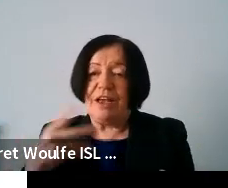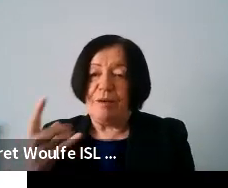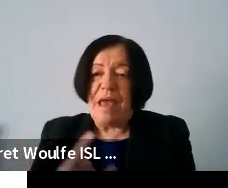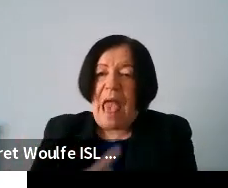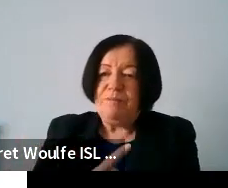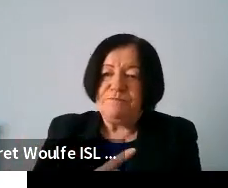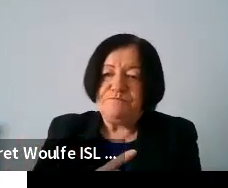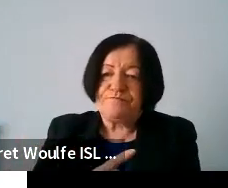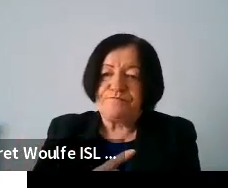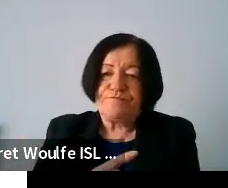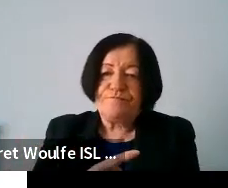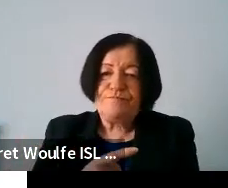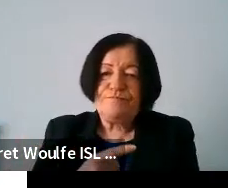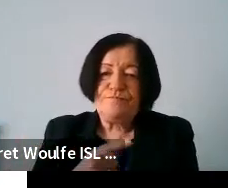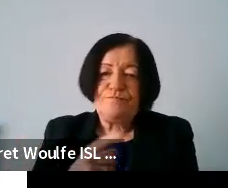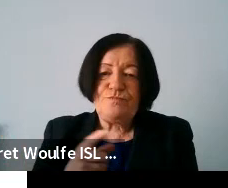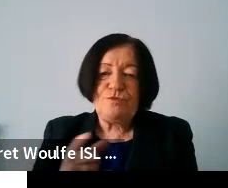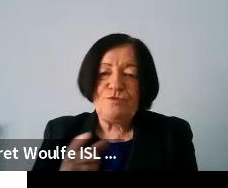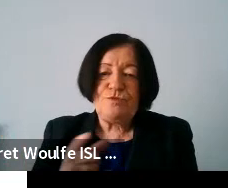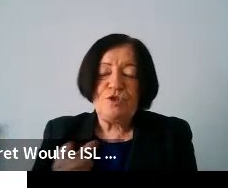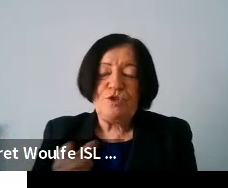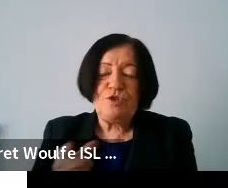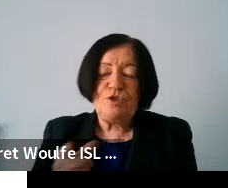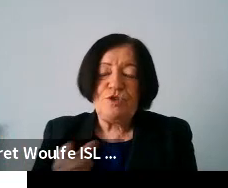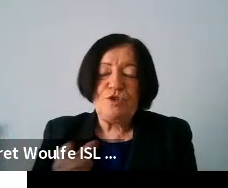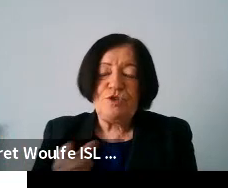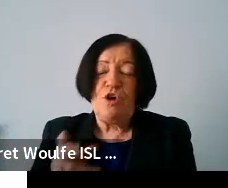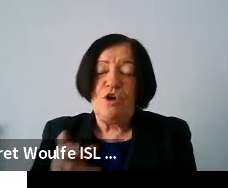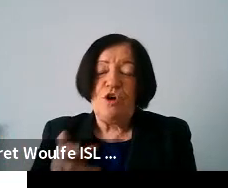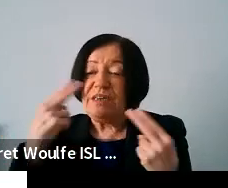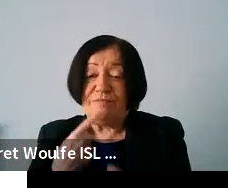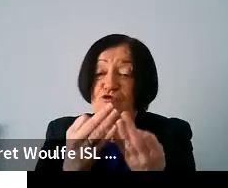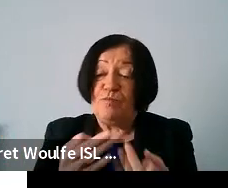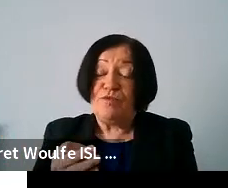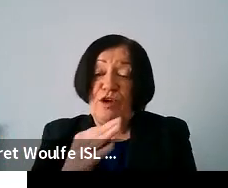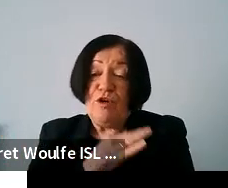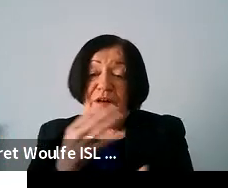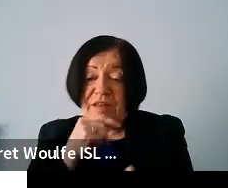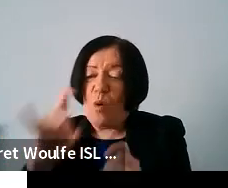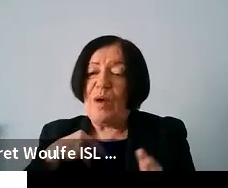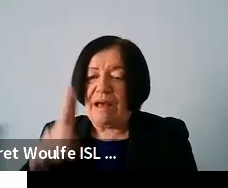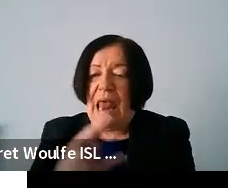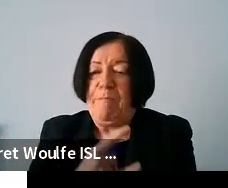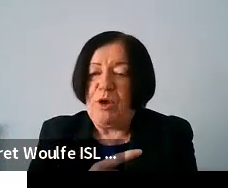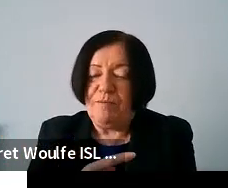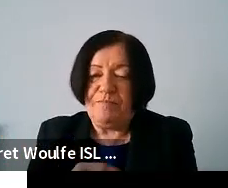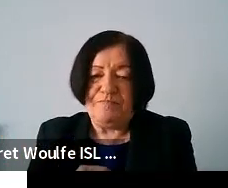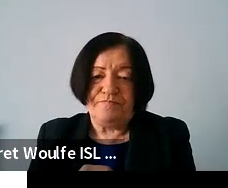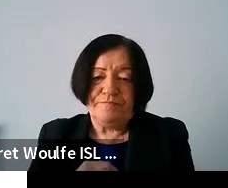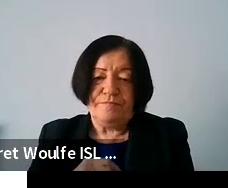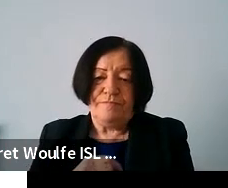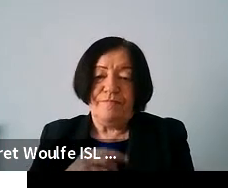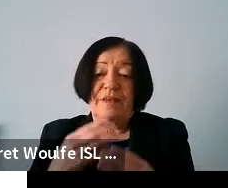with that and or they don't even need to admit it because civil society groups are good it's kind of saying oh we can help you do this so